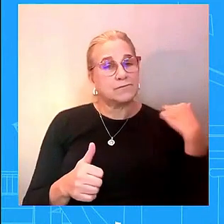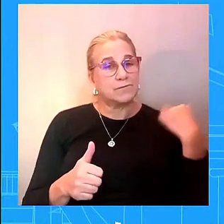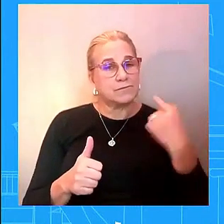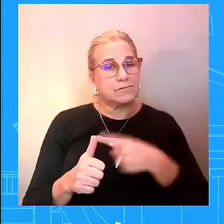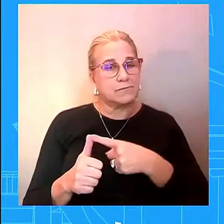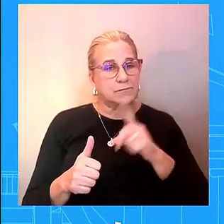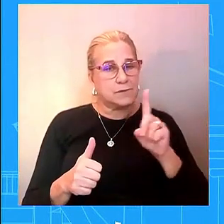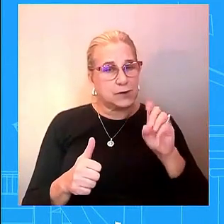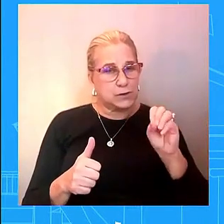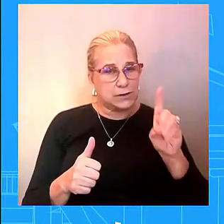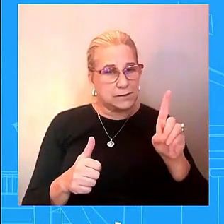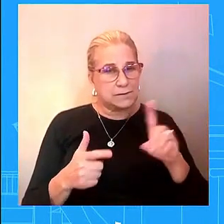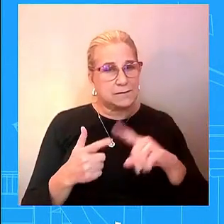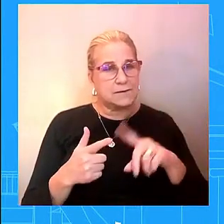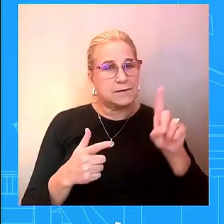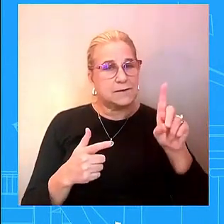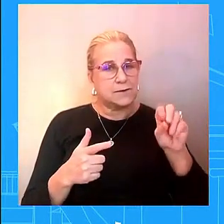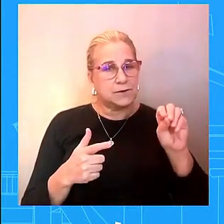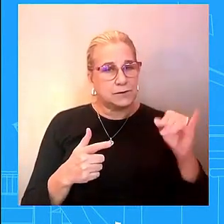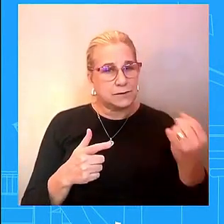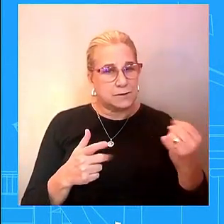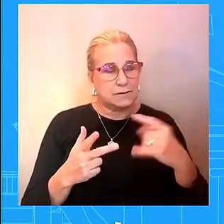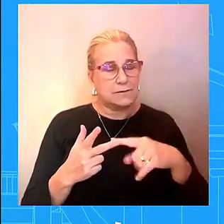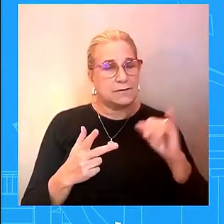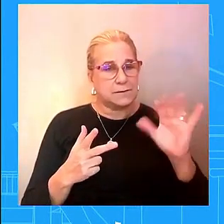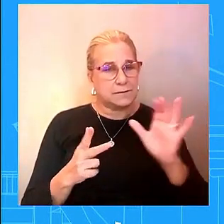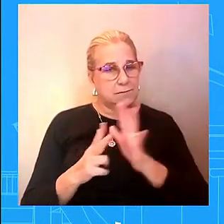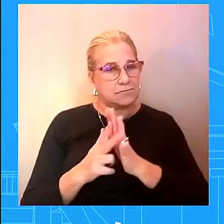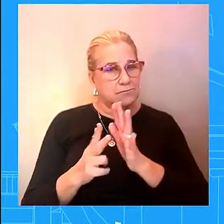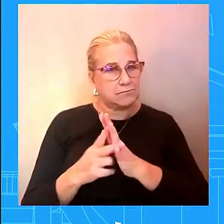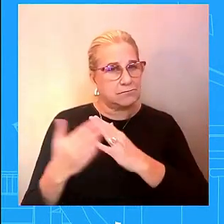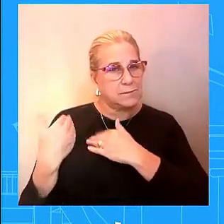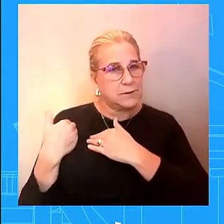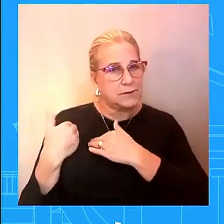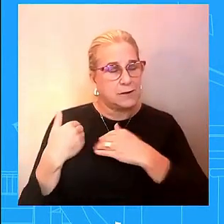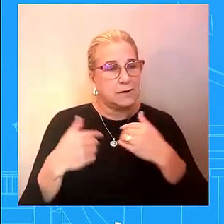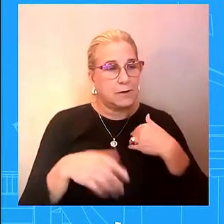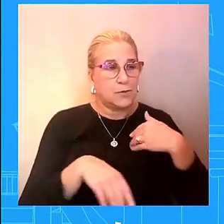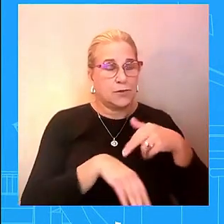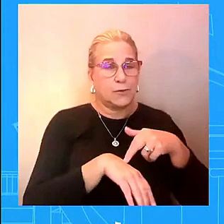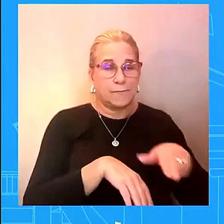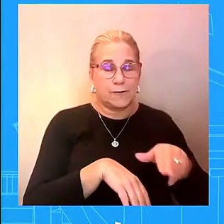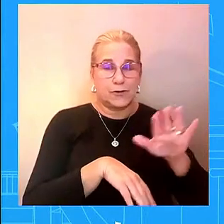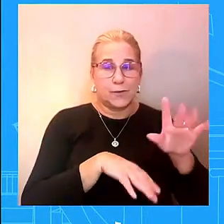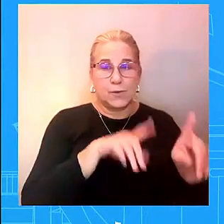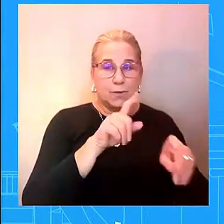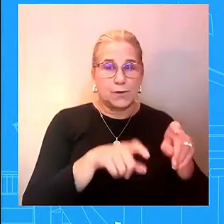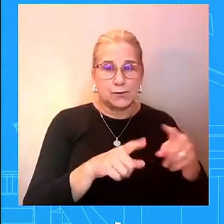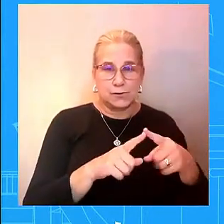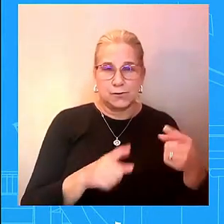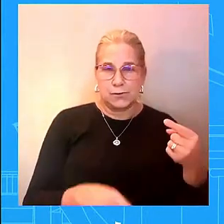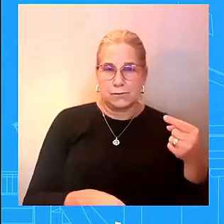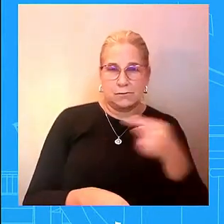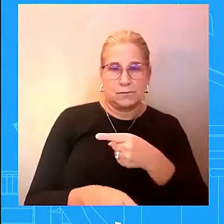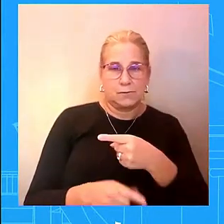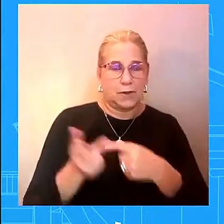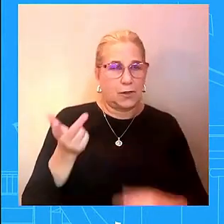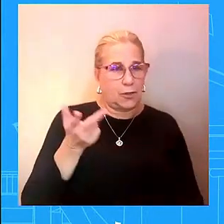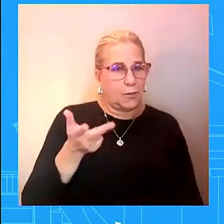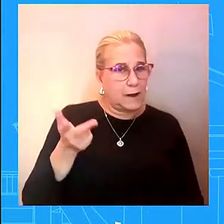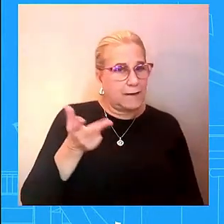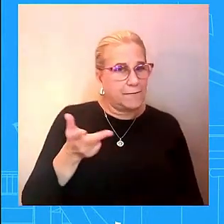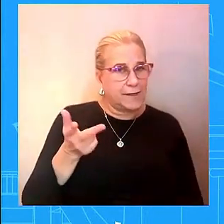into this uh and so i would have to refer you to them uh and as i stated many times it's being investigated we need to get